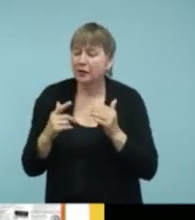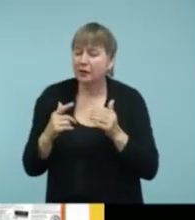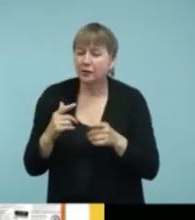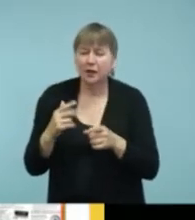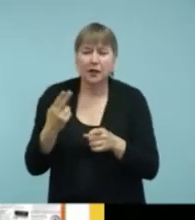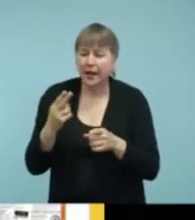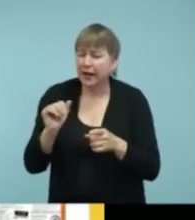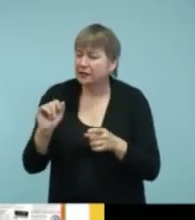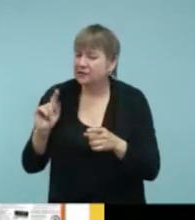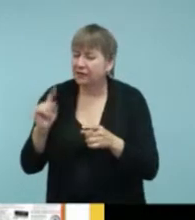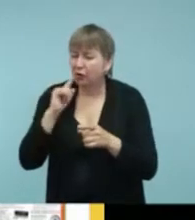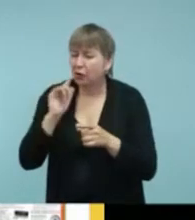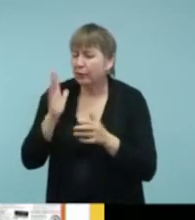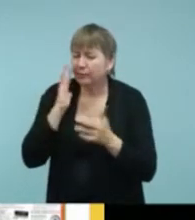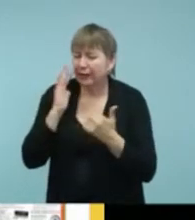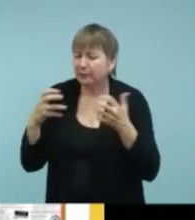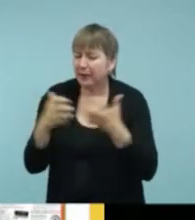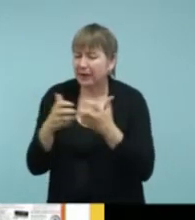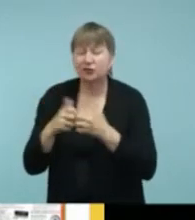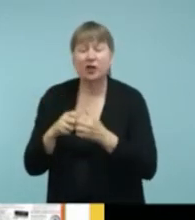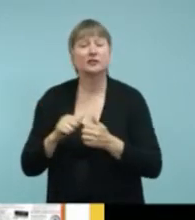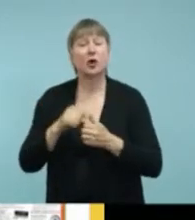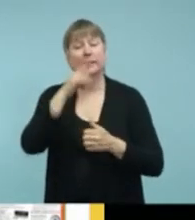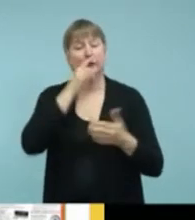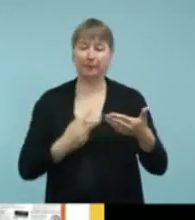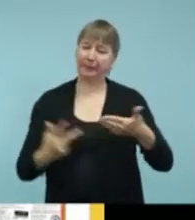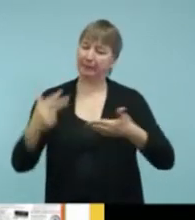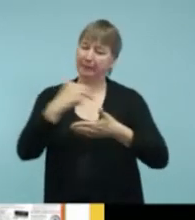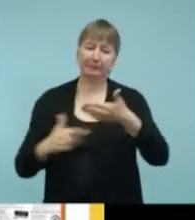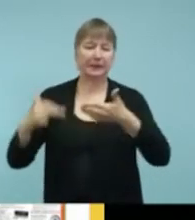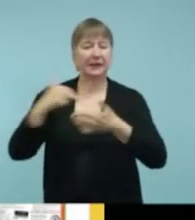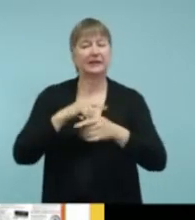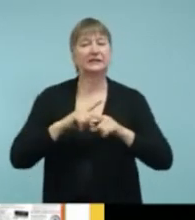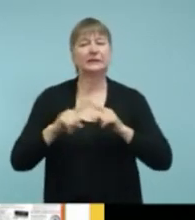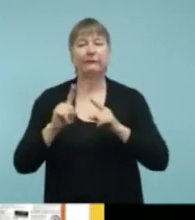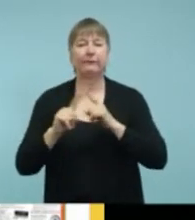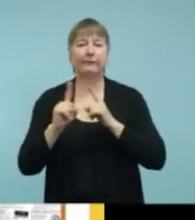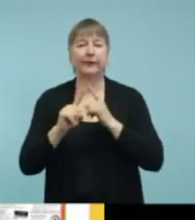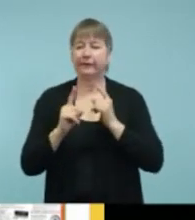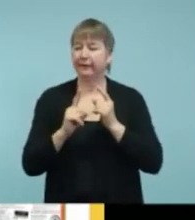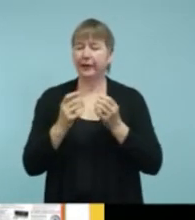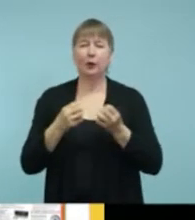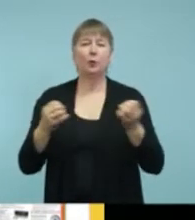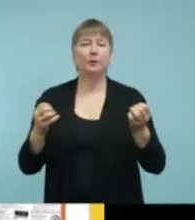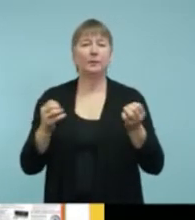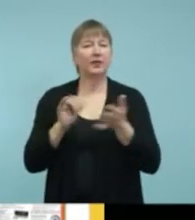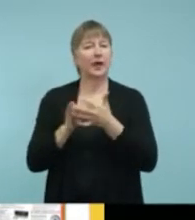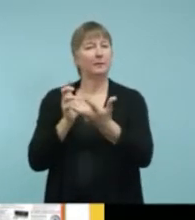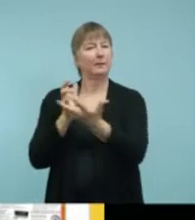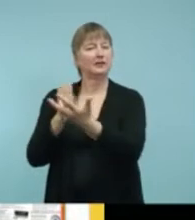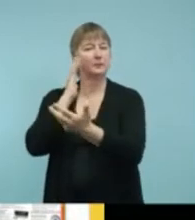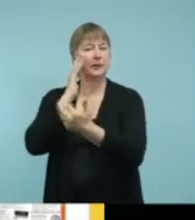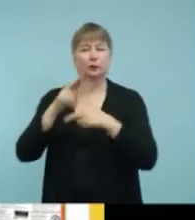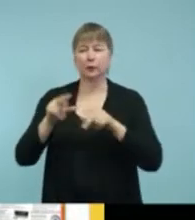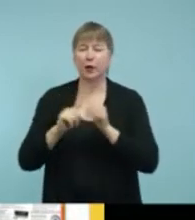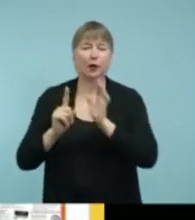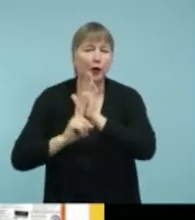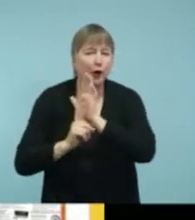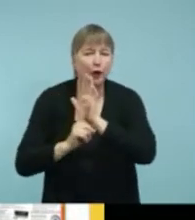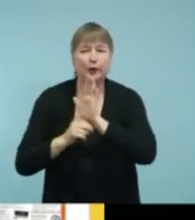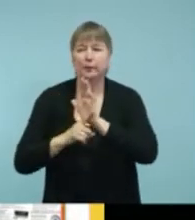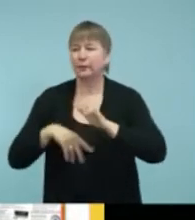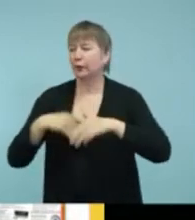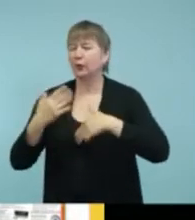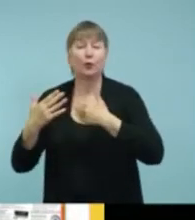And they cut out the different pictures of the different alarms they might want to have in their bedroom and they, you know, put it on a poster